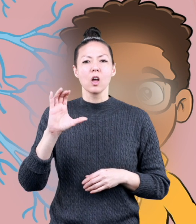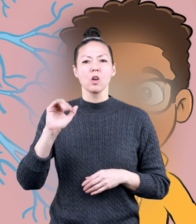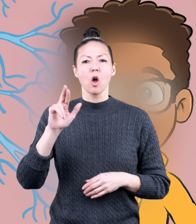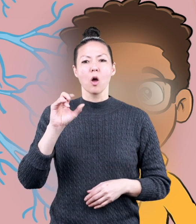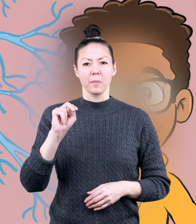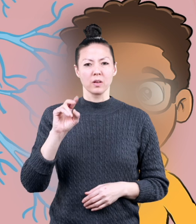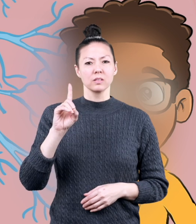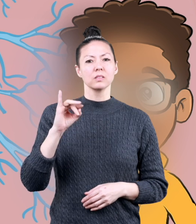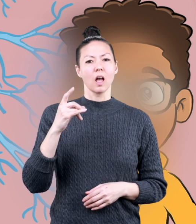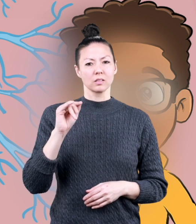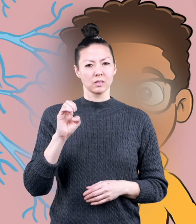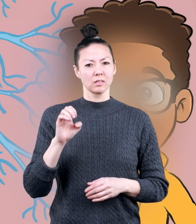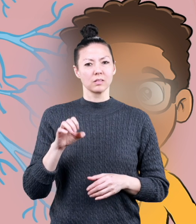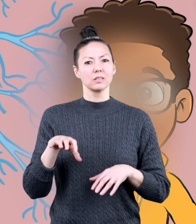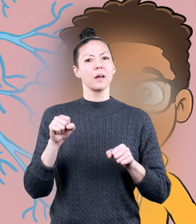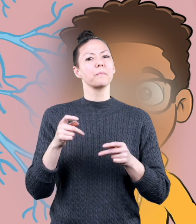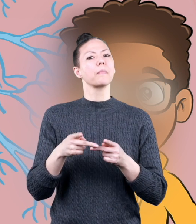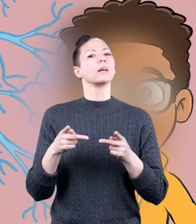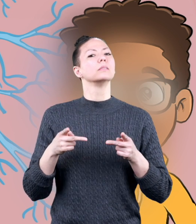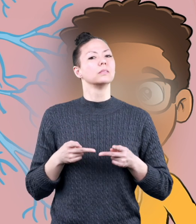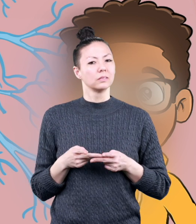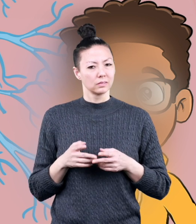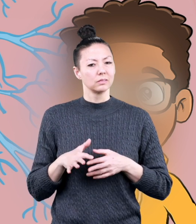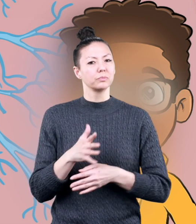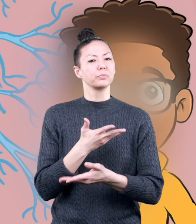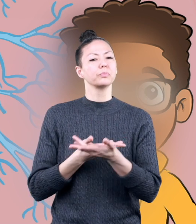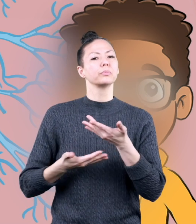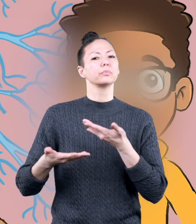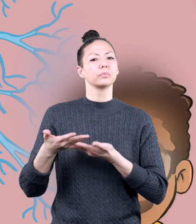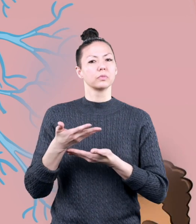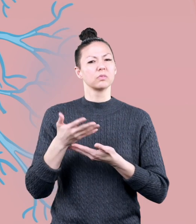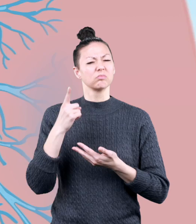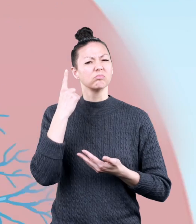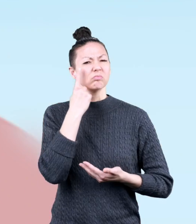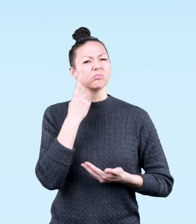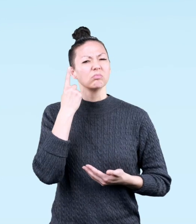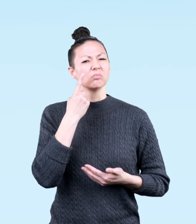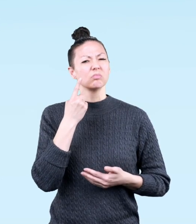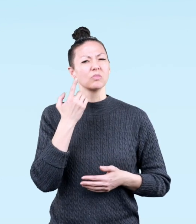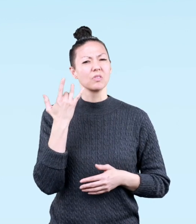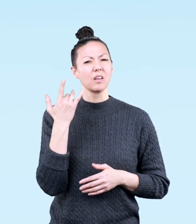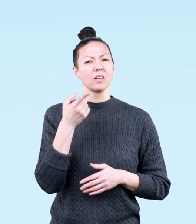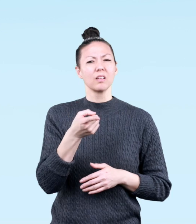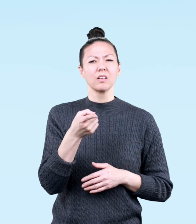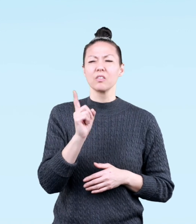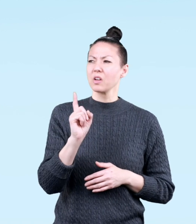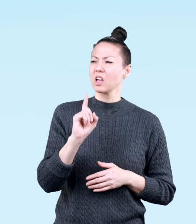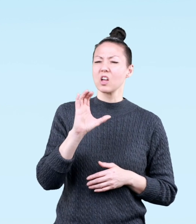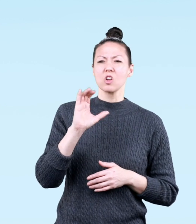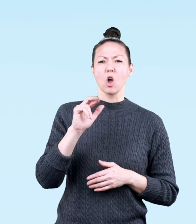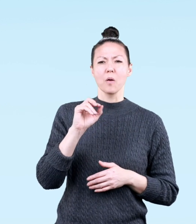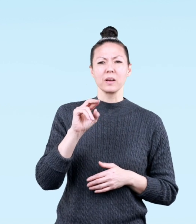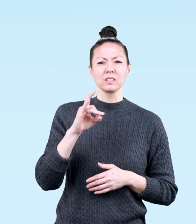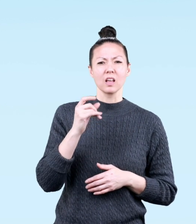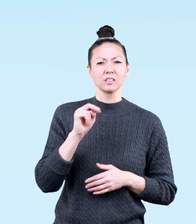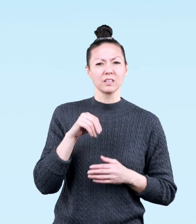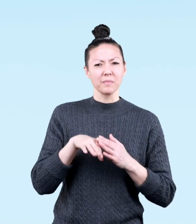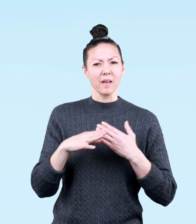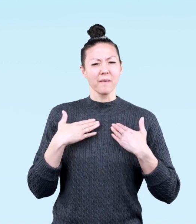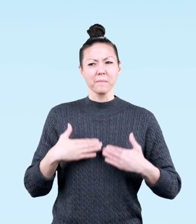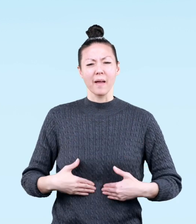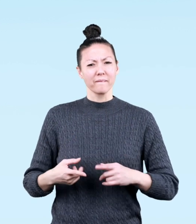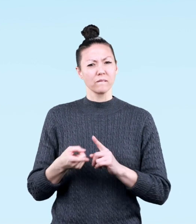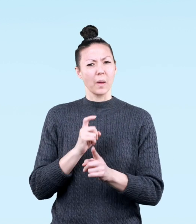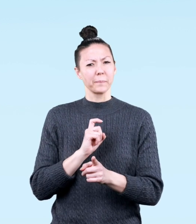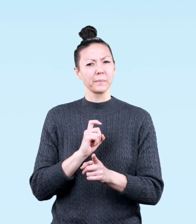oxygen and carbon dioxide takes place. Ever wonder where the carbon dioxide in your body